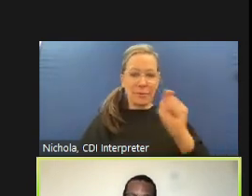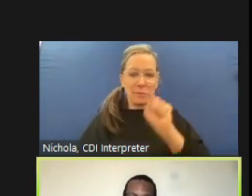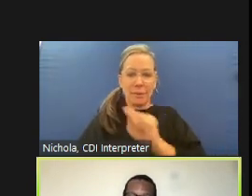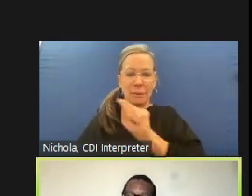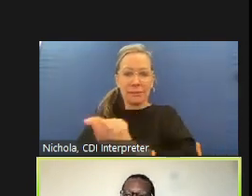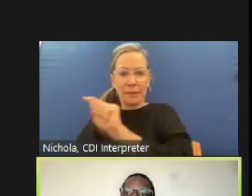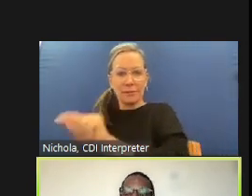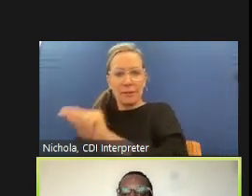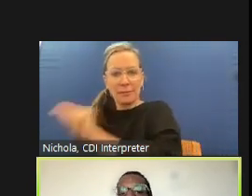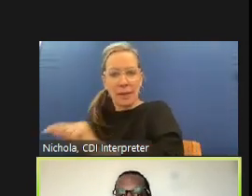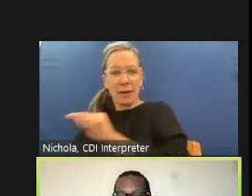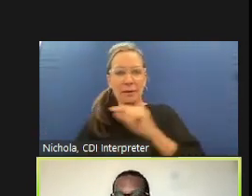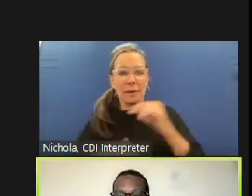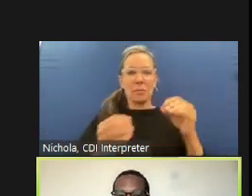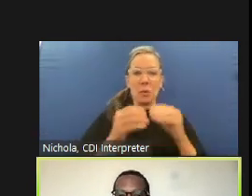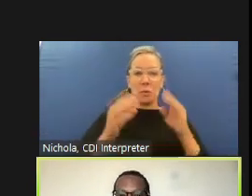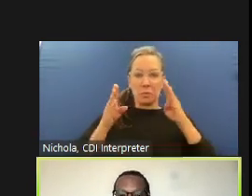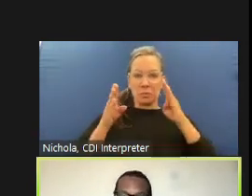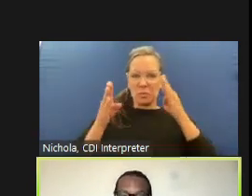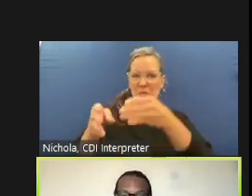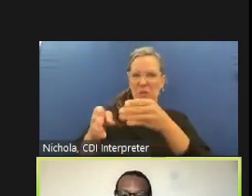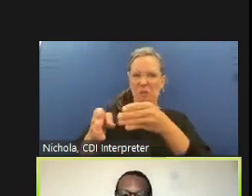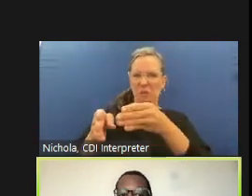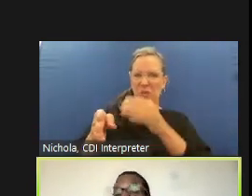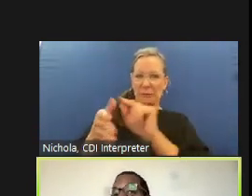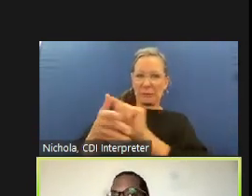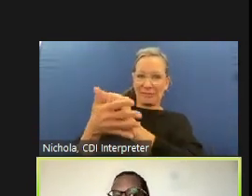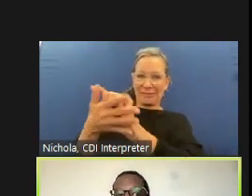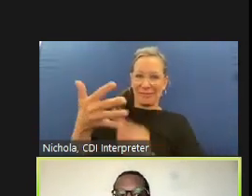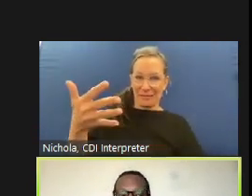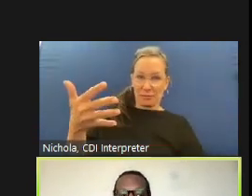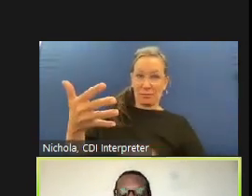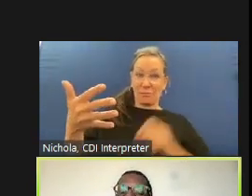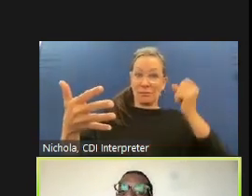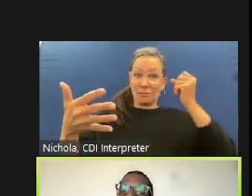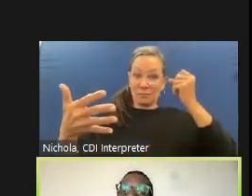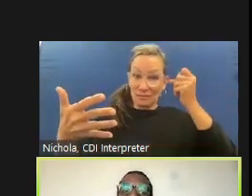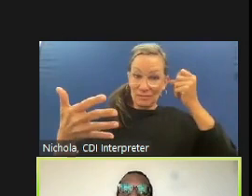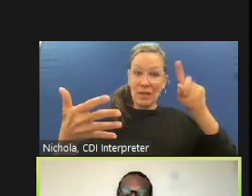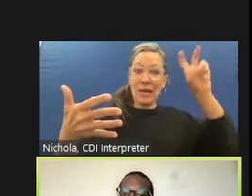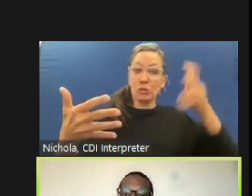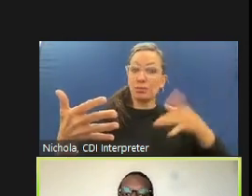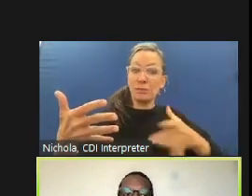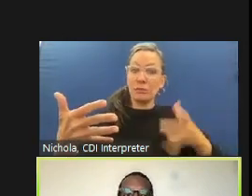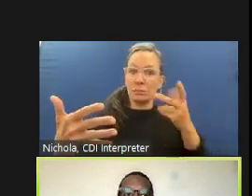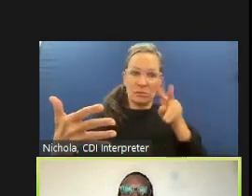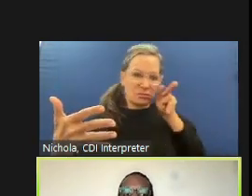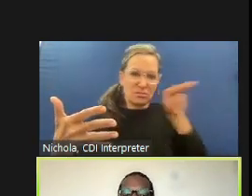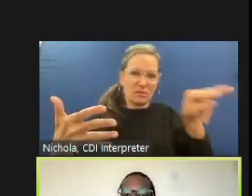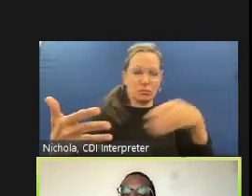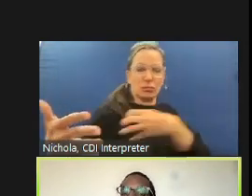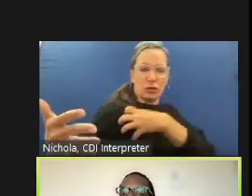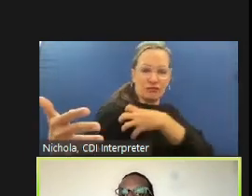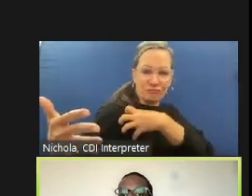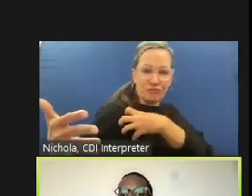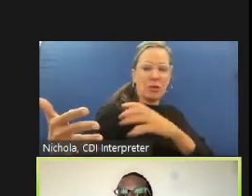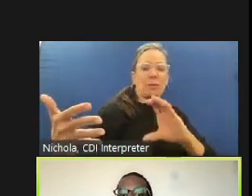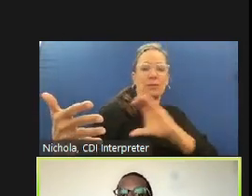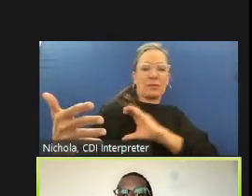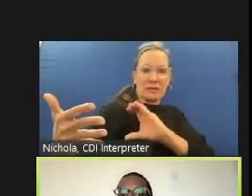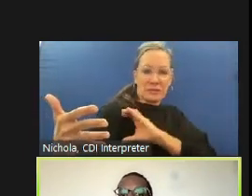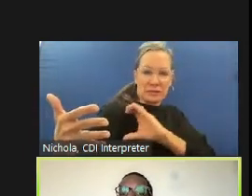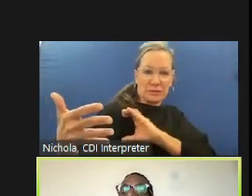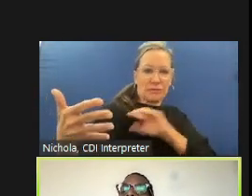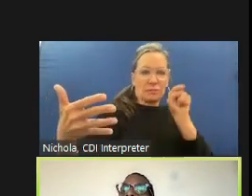the issues of law enforcement and the sheriff's office in the county it goes on to say that the members of the sheriff